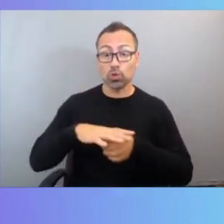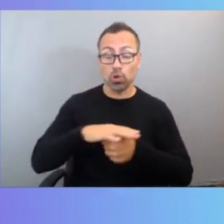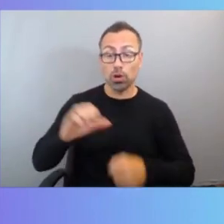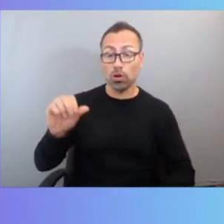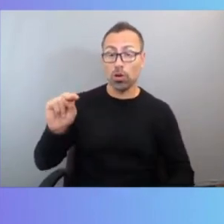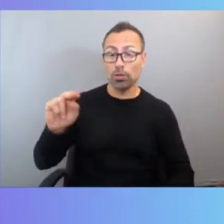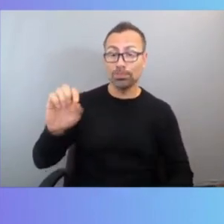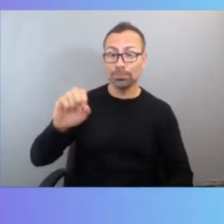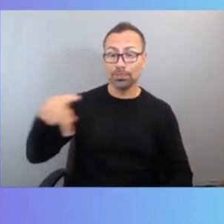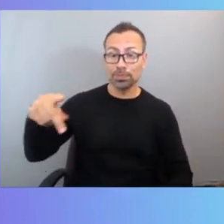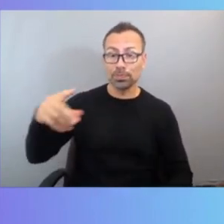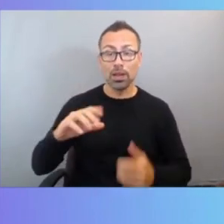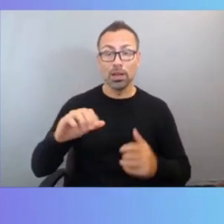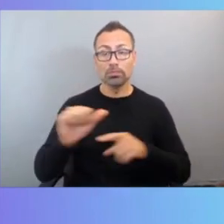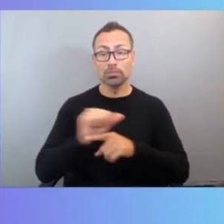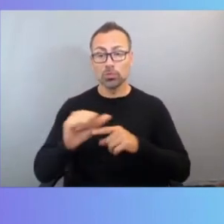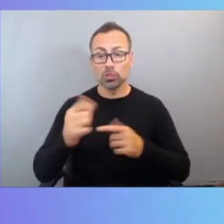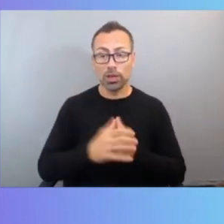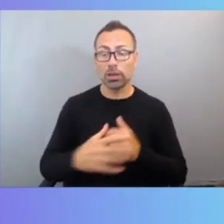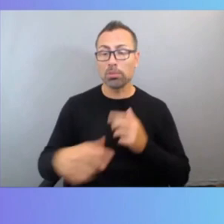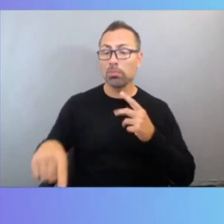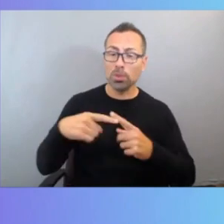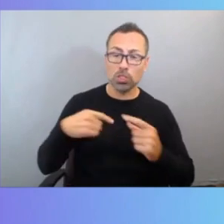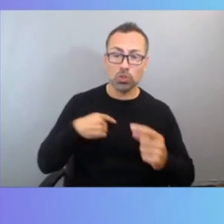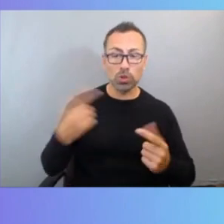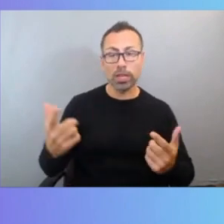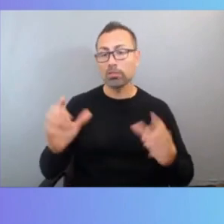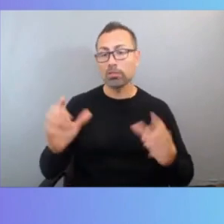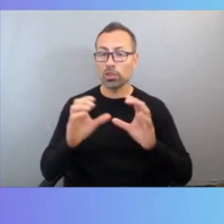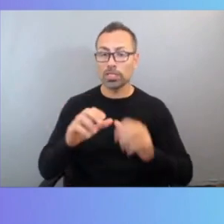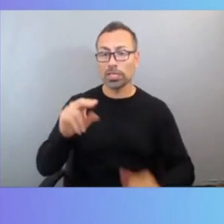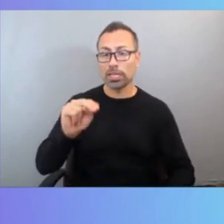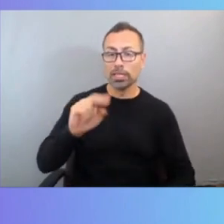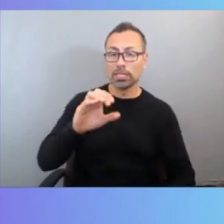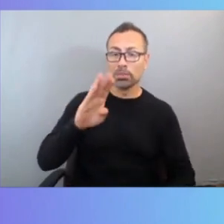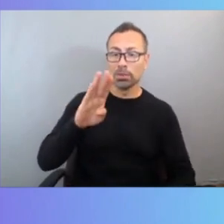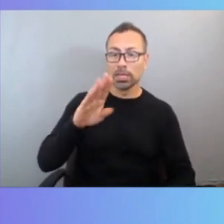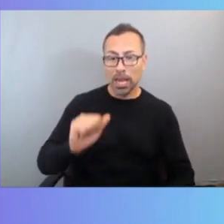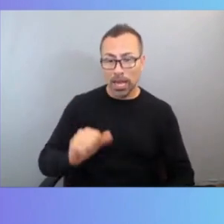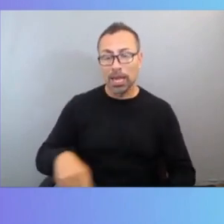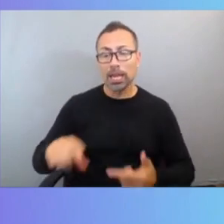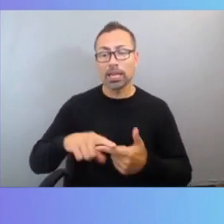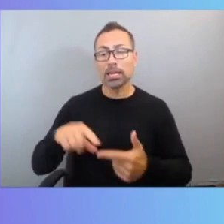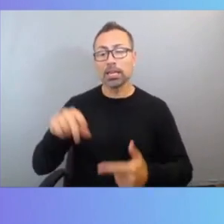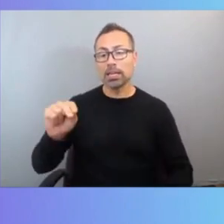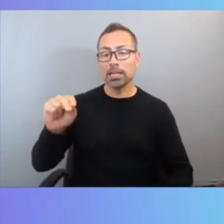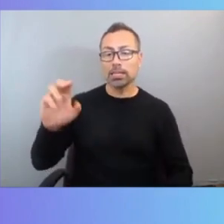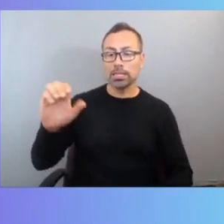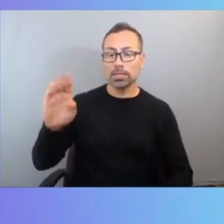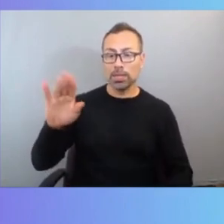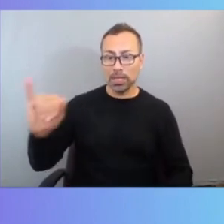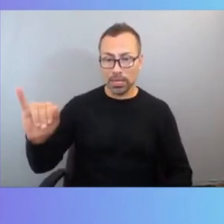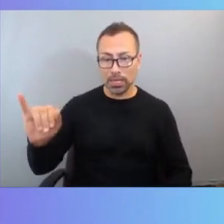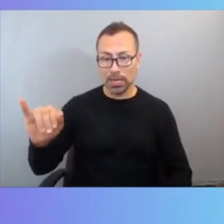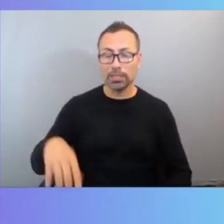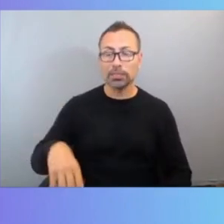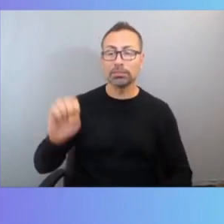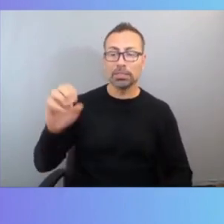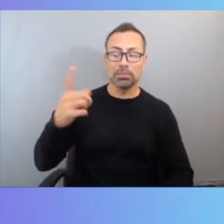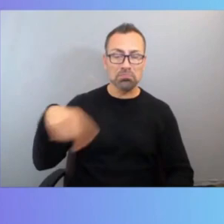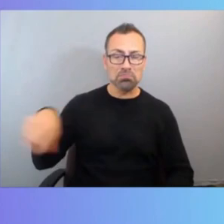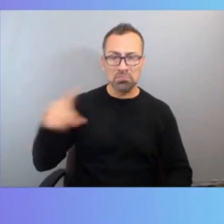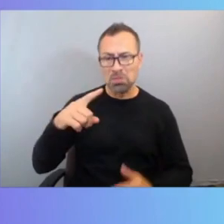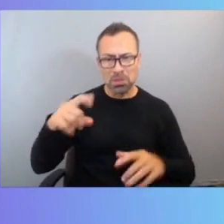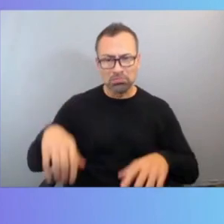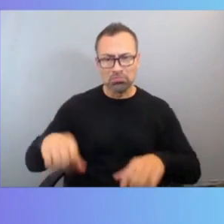and we have certifications like NCDA and NCIE that are, that our administrators have been taking for decades now. So there are learning paths